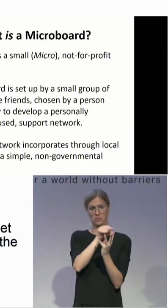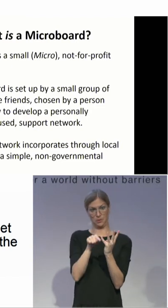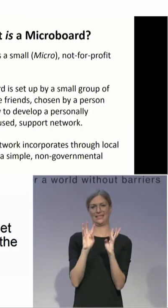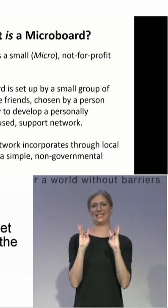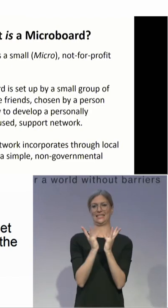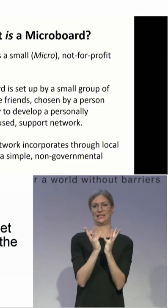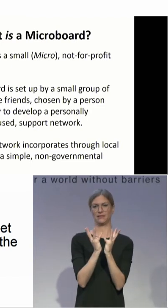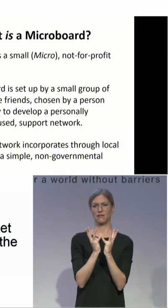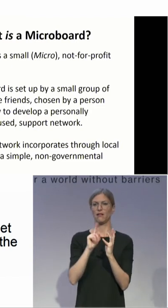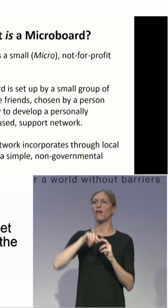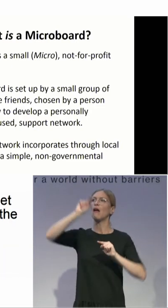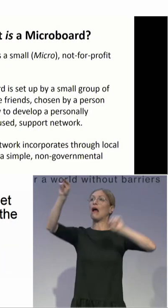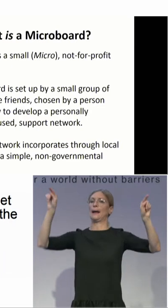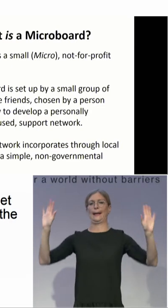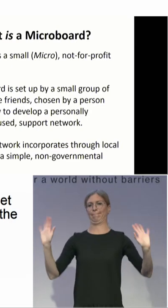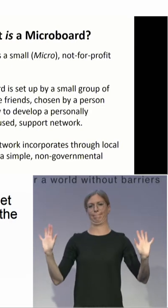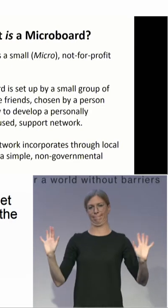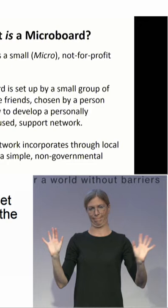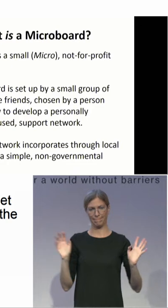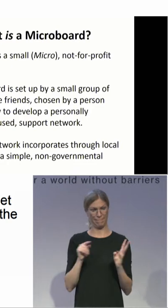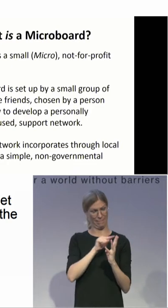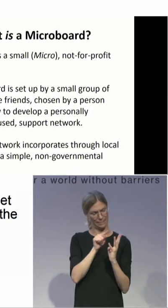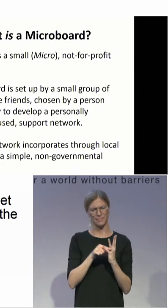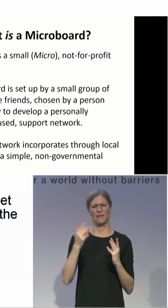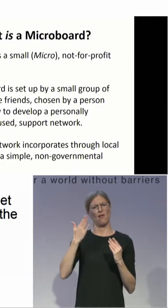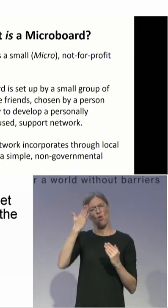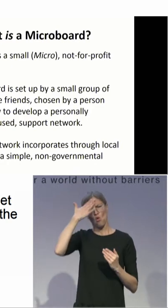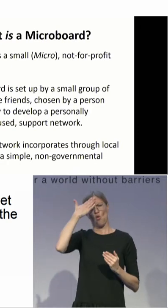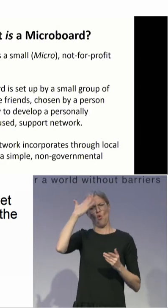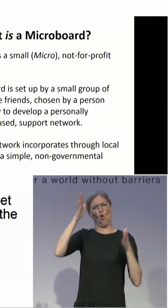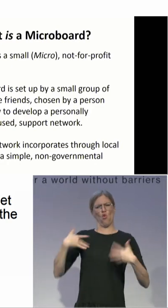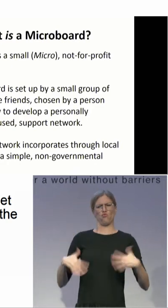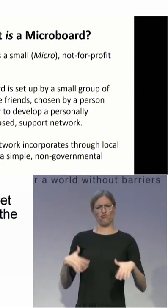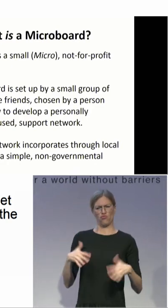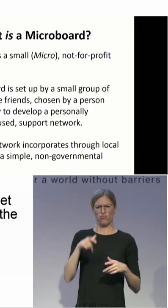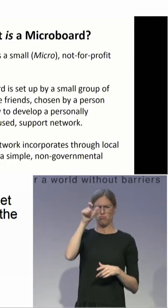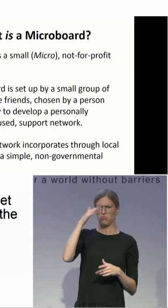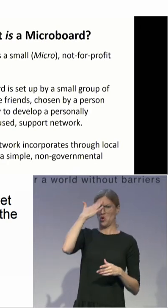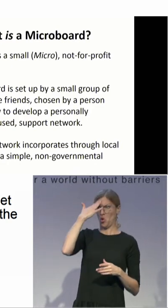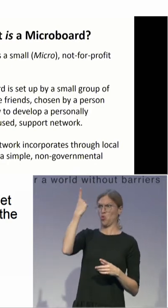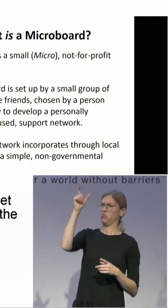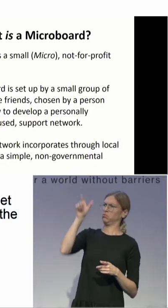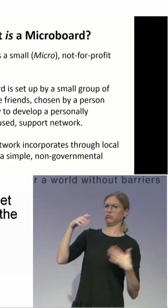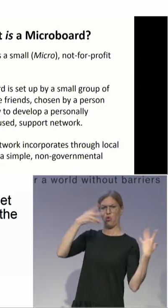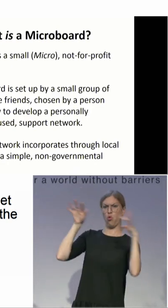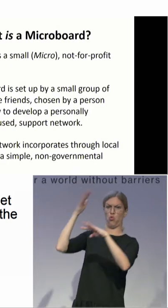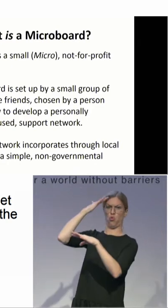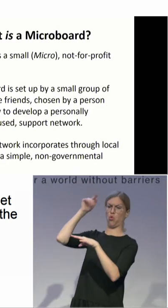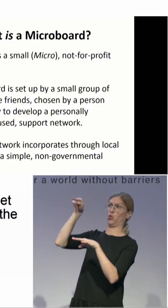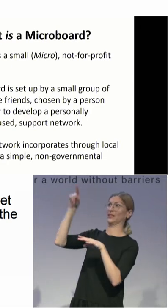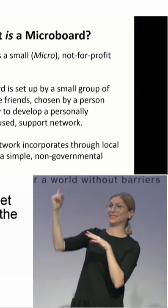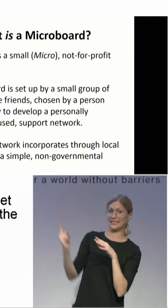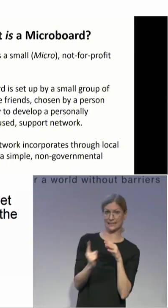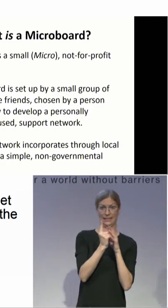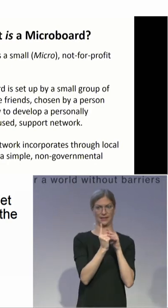that person. As part of the focus on self-determination and customization of supports, those relationships have to